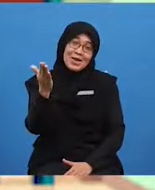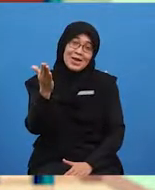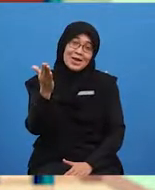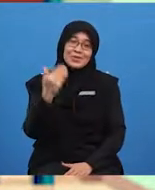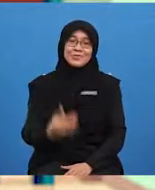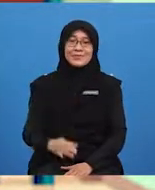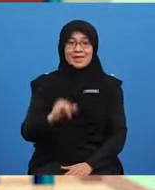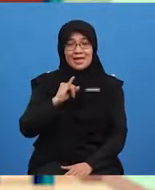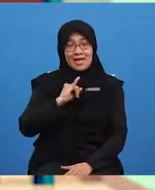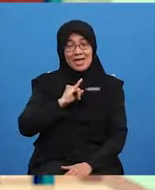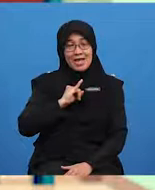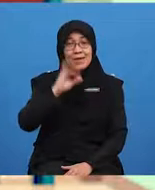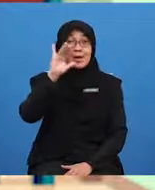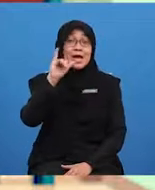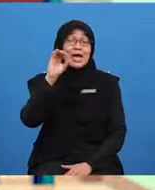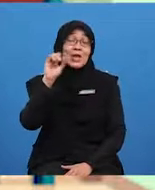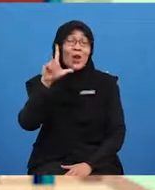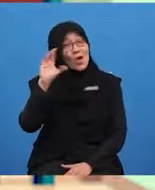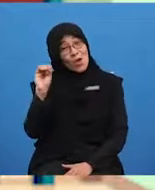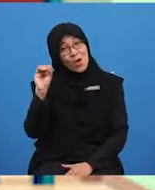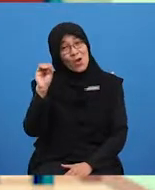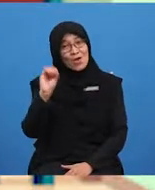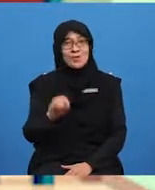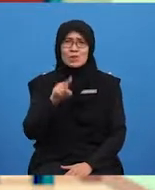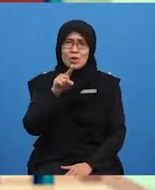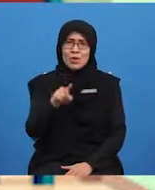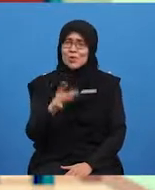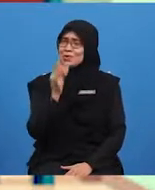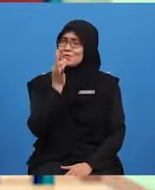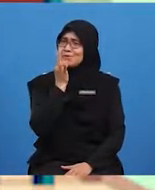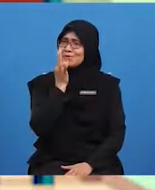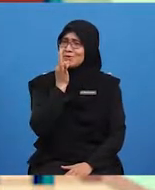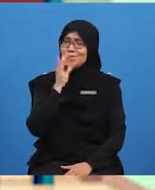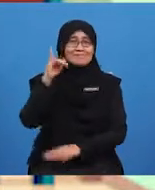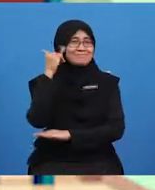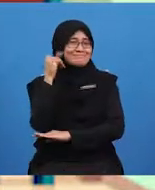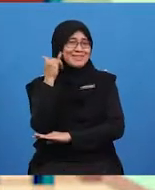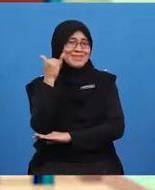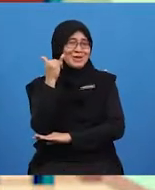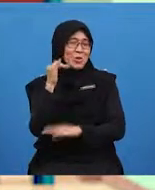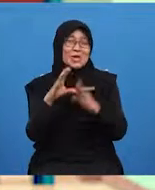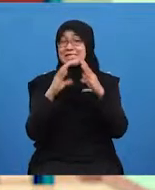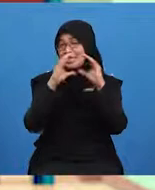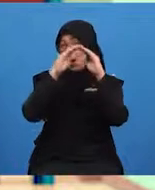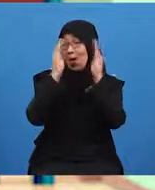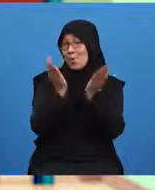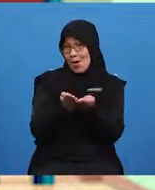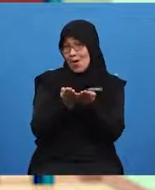I am YOLO! Your favourite yellow fastball!